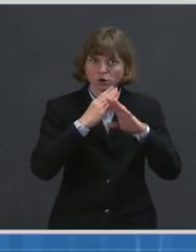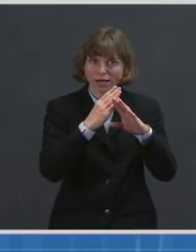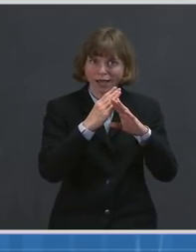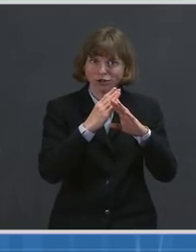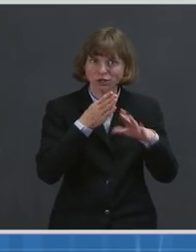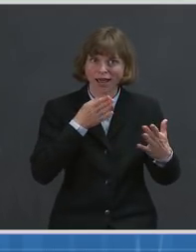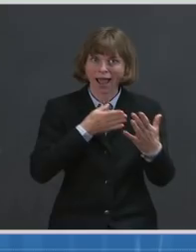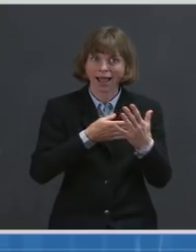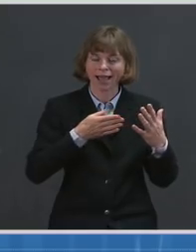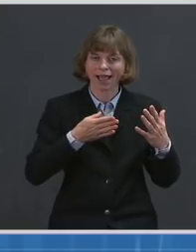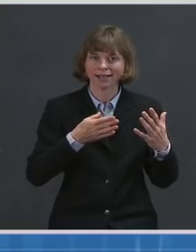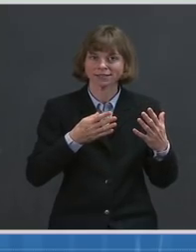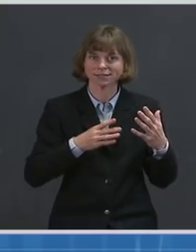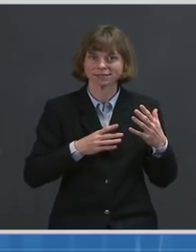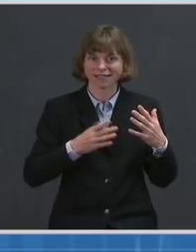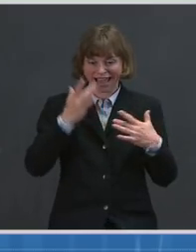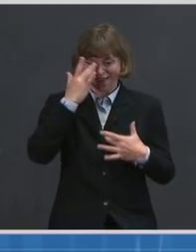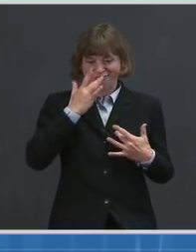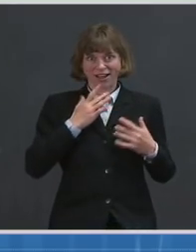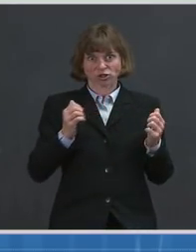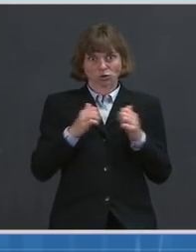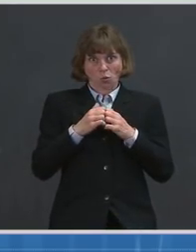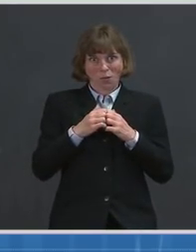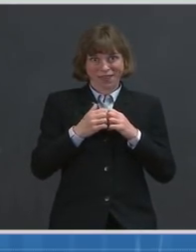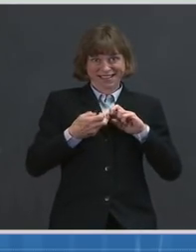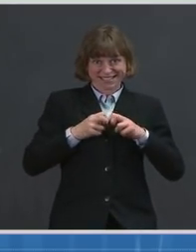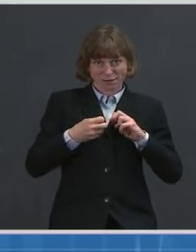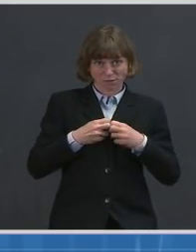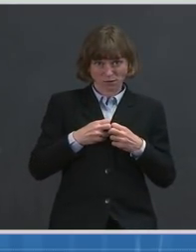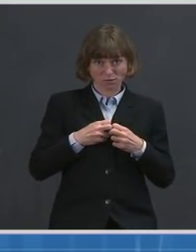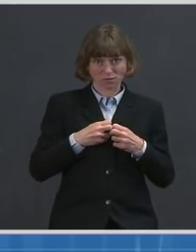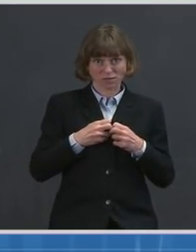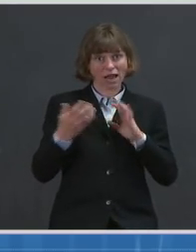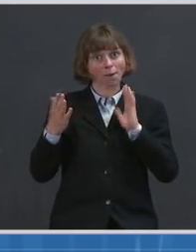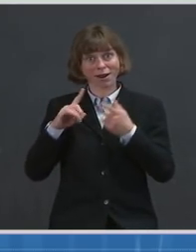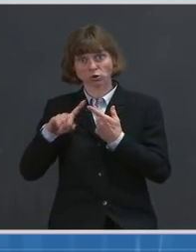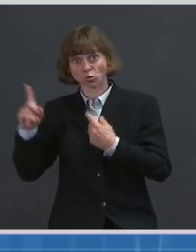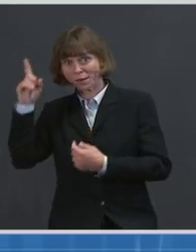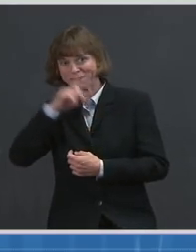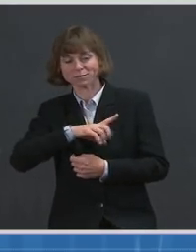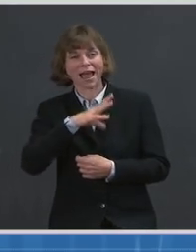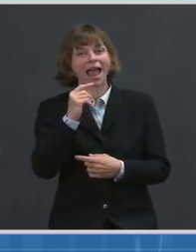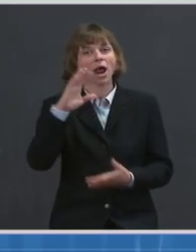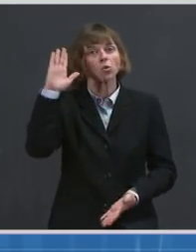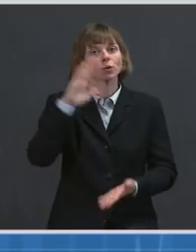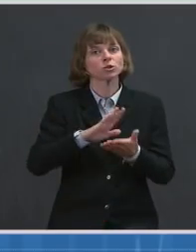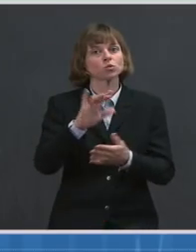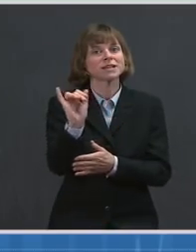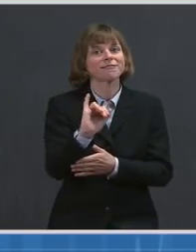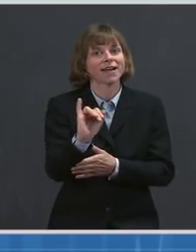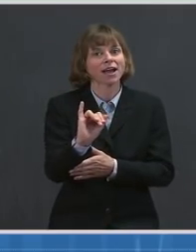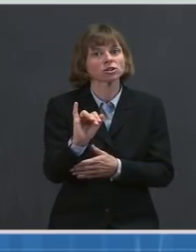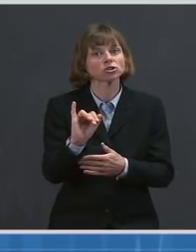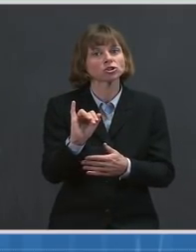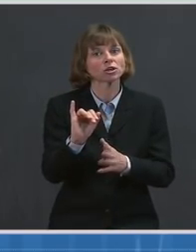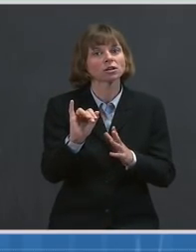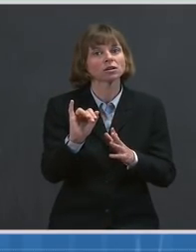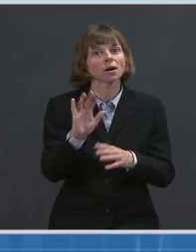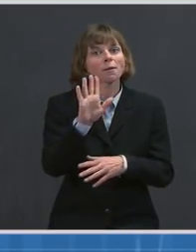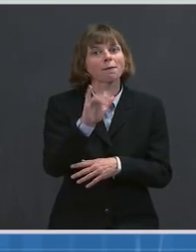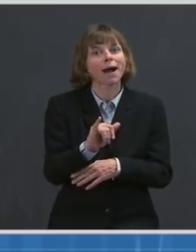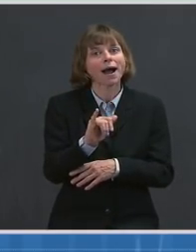infection in the group compared to placebo, and it reduced the overall infection rate by 50 percent. And importantly,